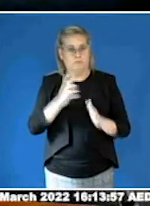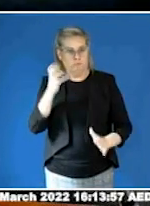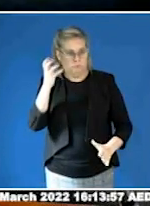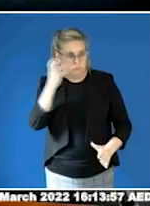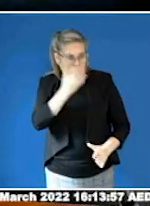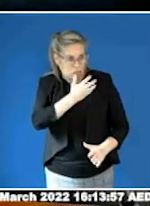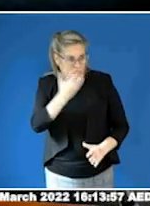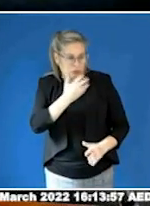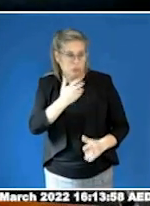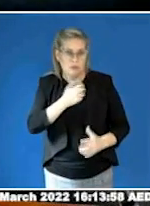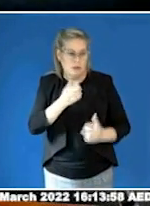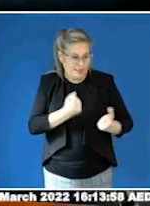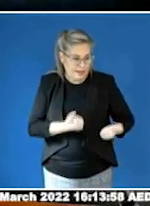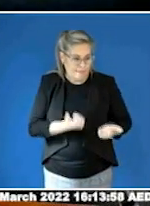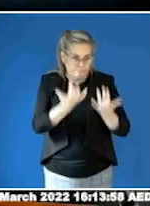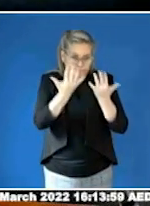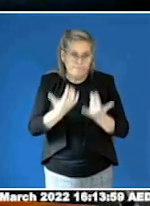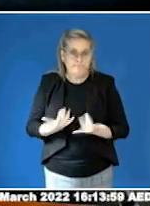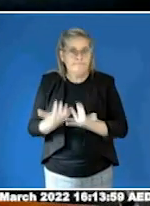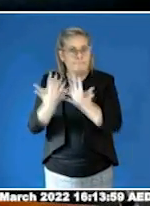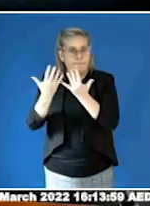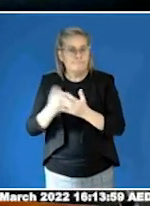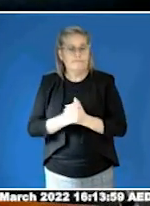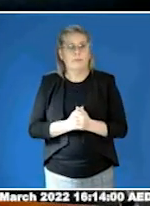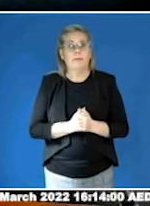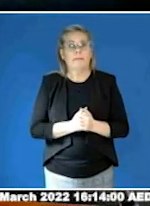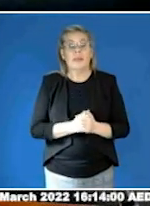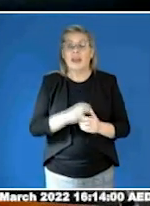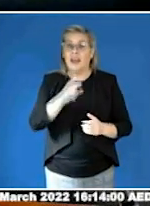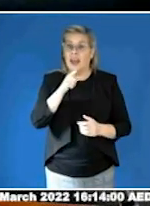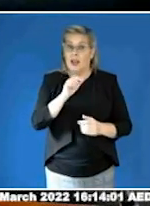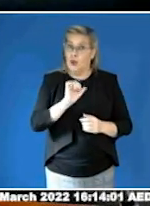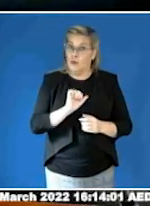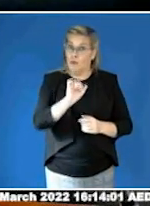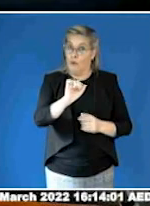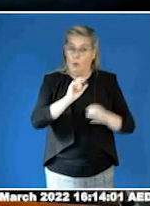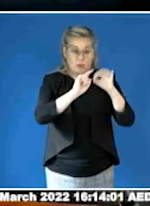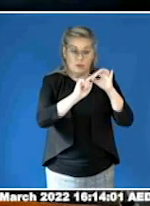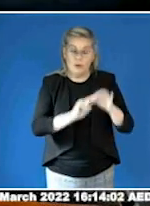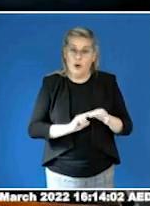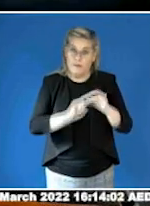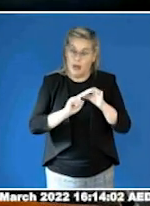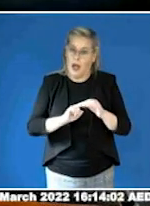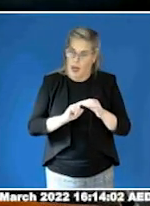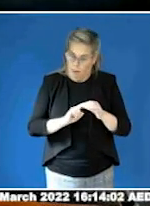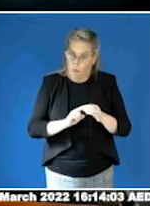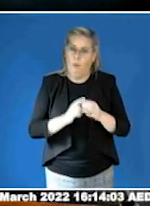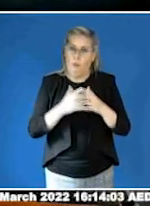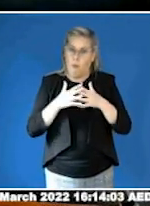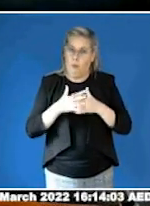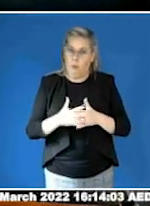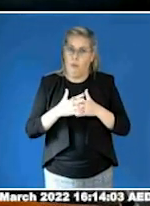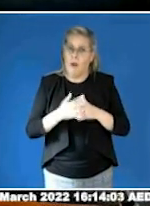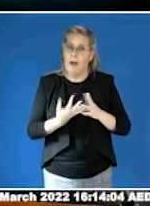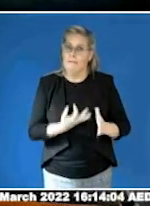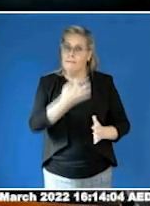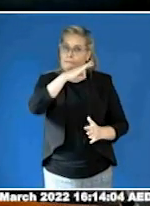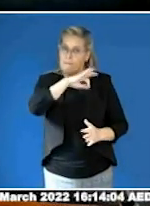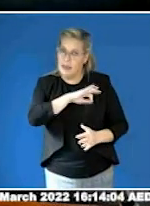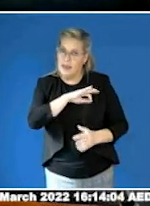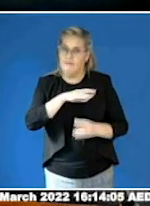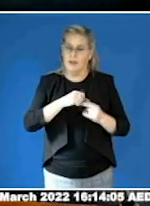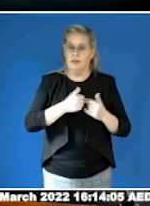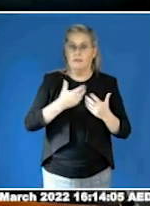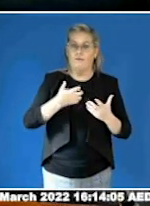advocate for people living with autism, particularly experience of girls. Can I ask you